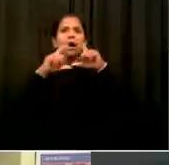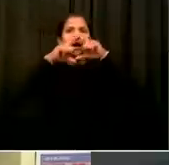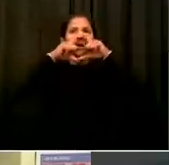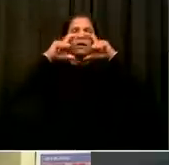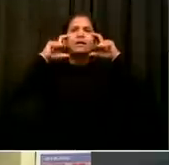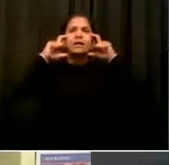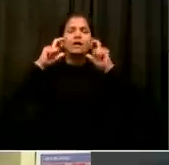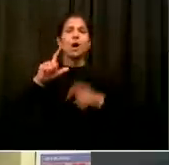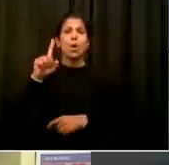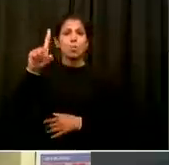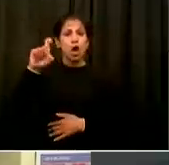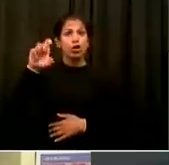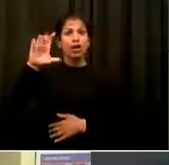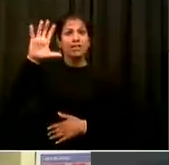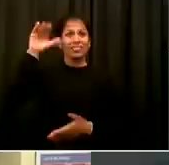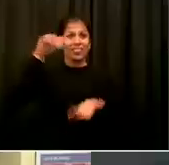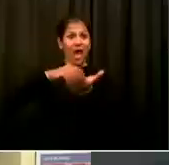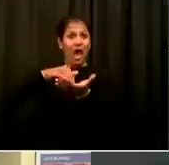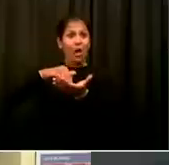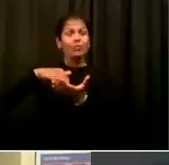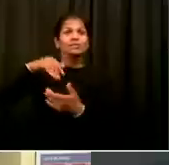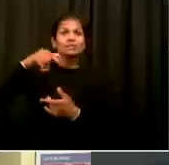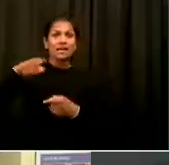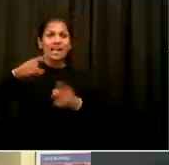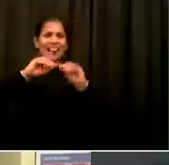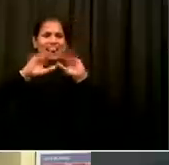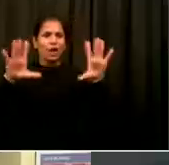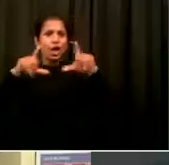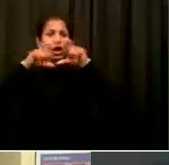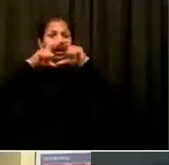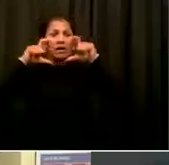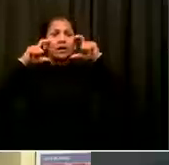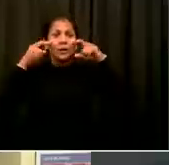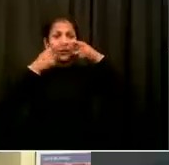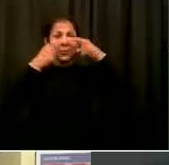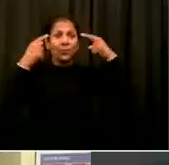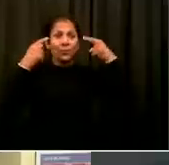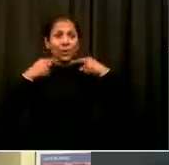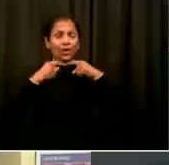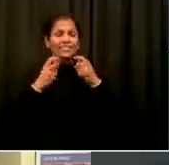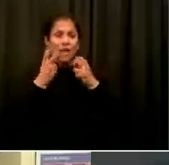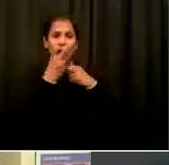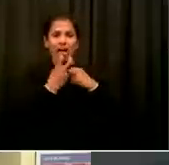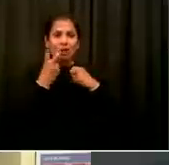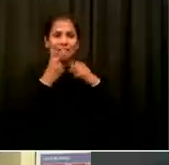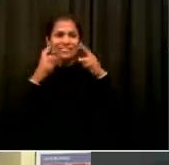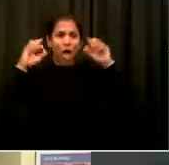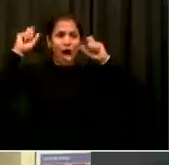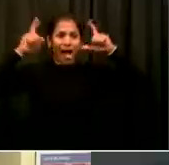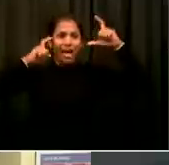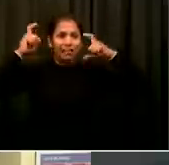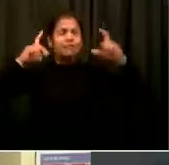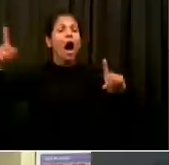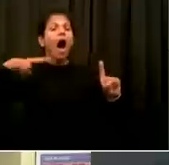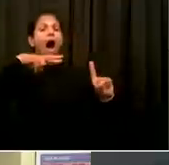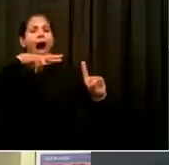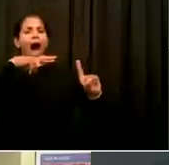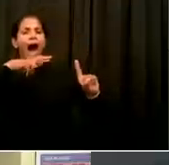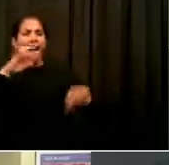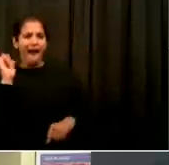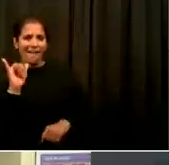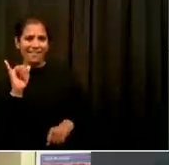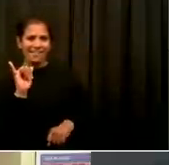masks, like you see in the picture there, that will protect everyone, but also allow people to communicate